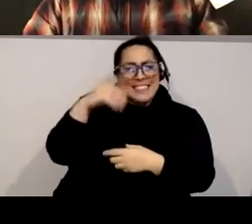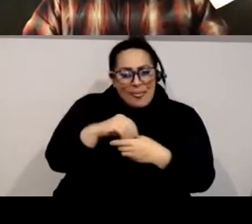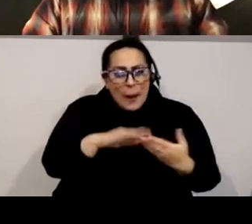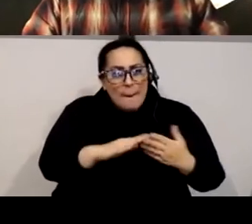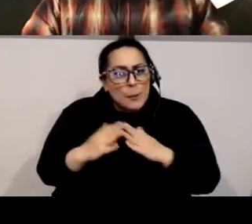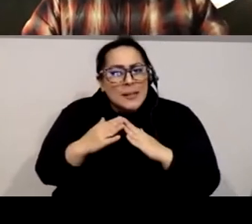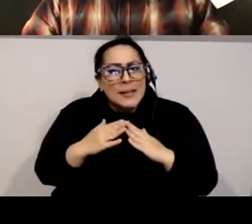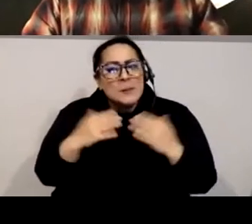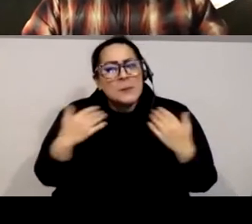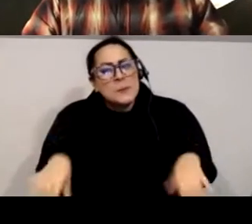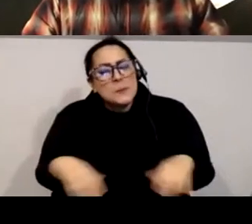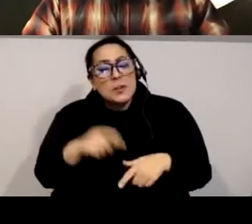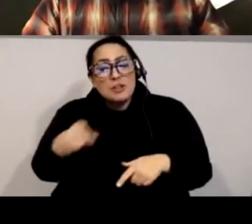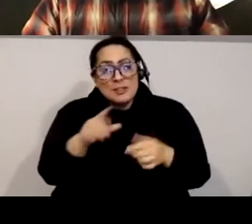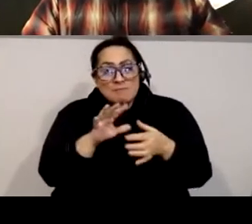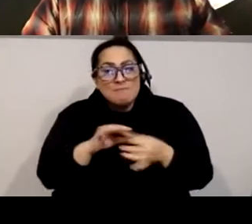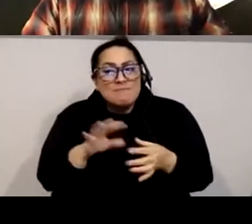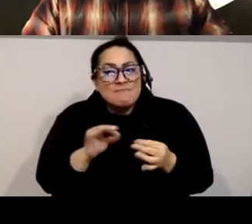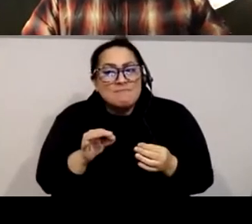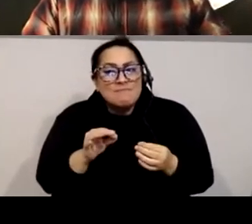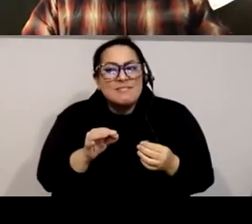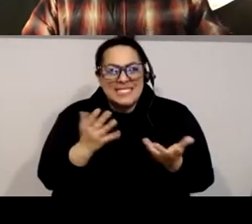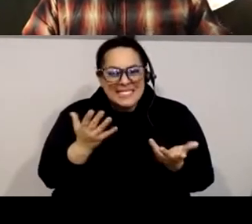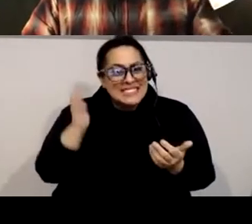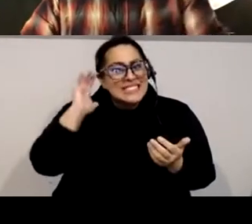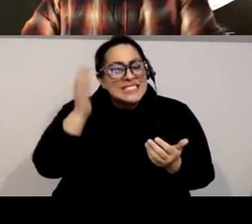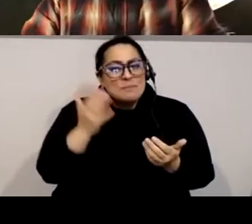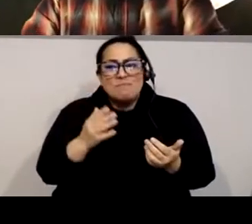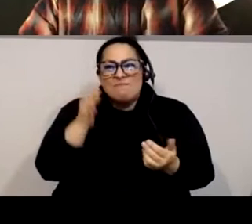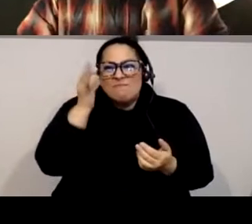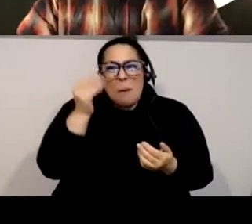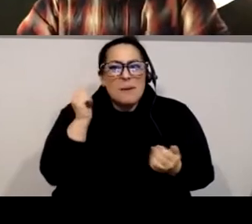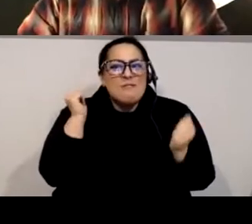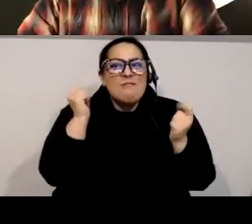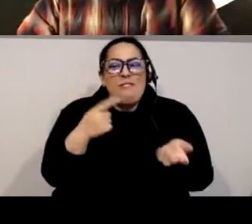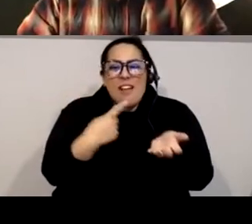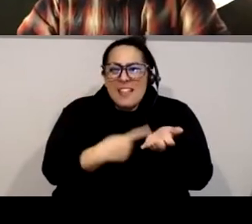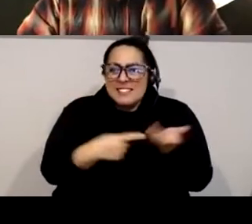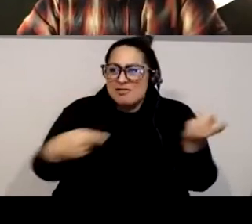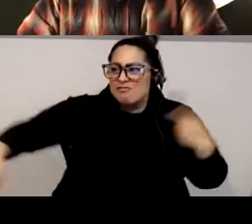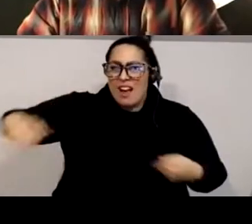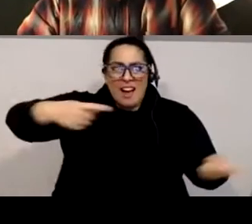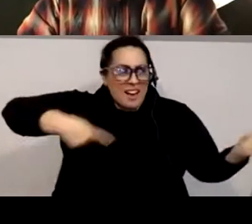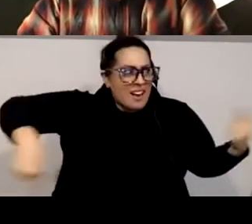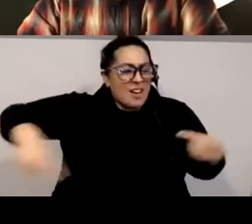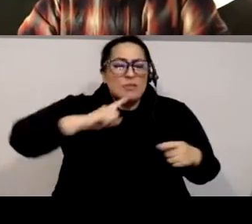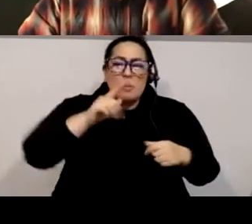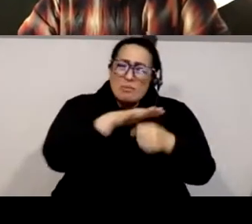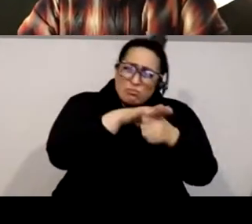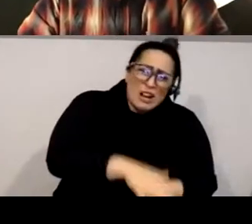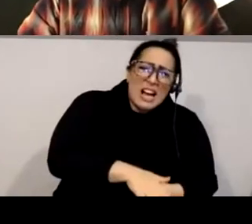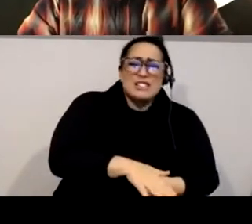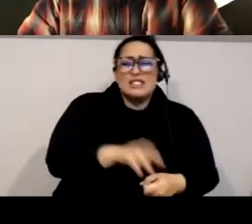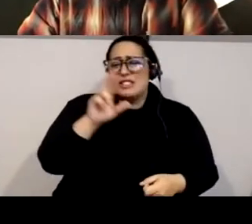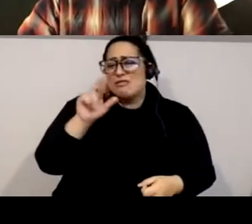And as she stated that almost all of this discussion that was happening around us, this talk of oppression, racial